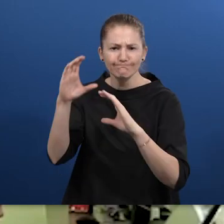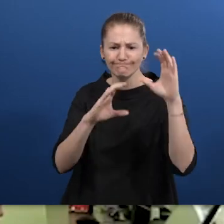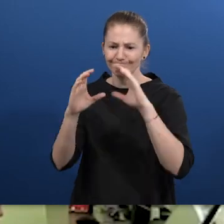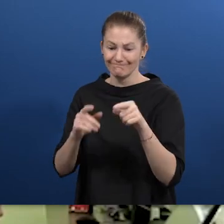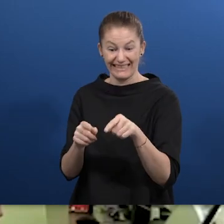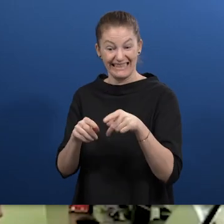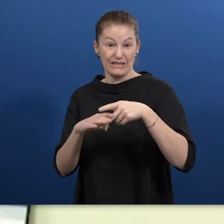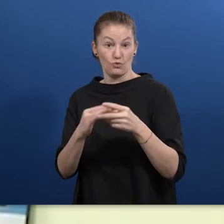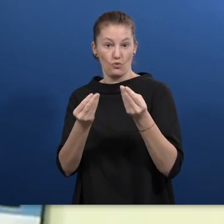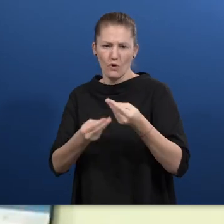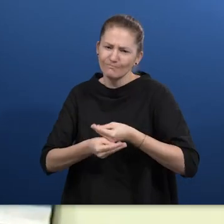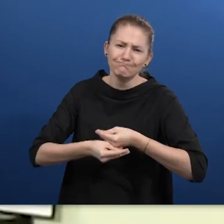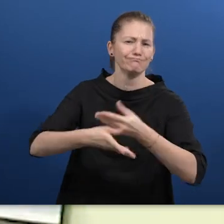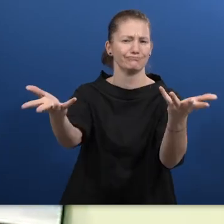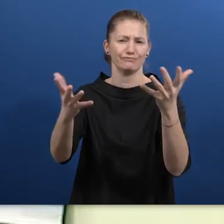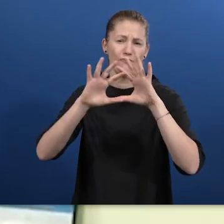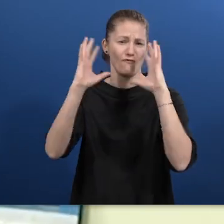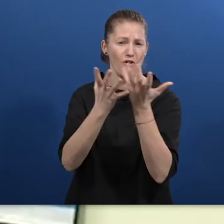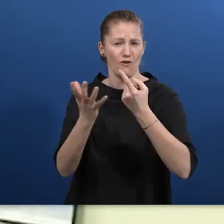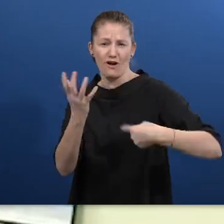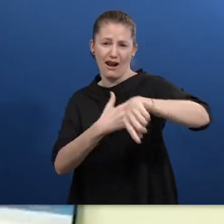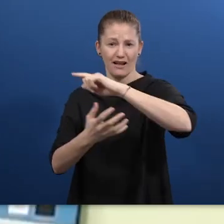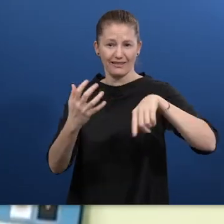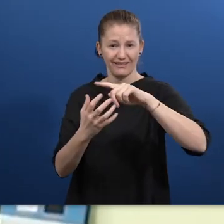there is a huge population of persons with vision impairment.